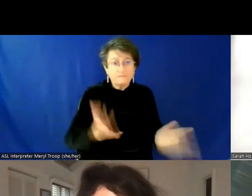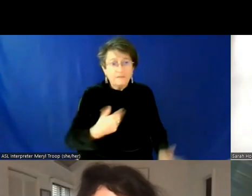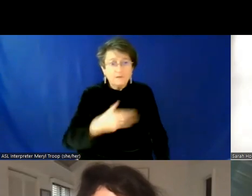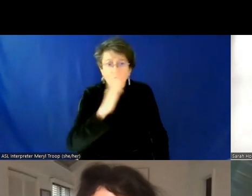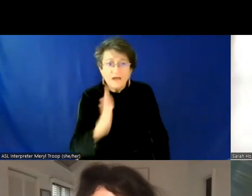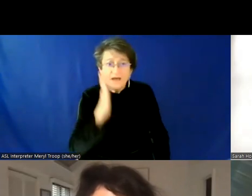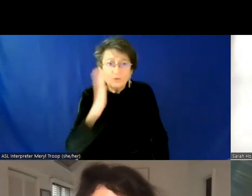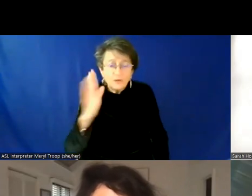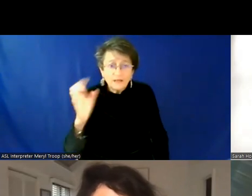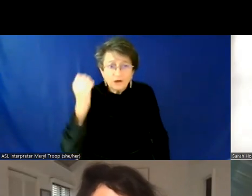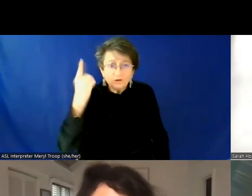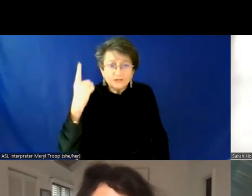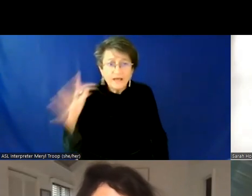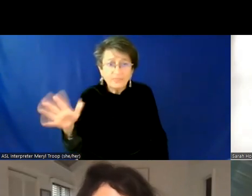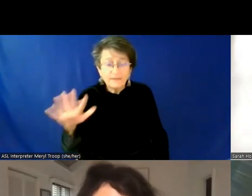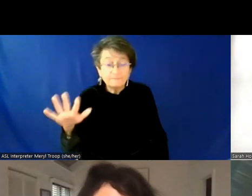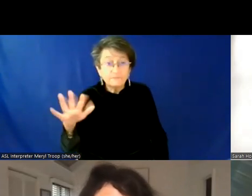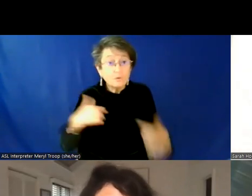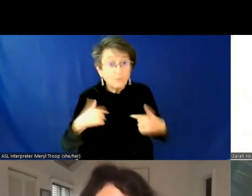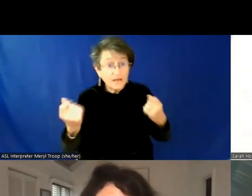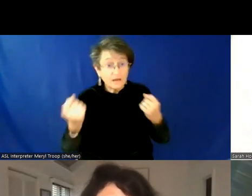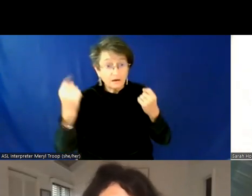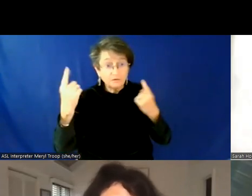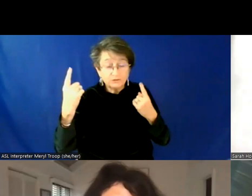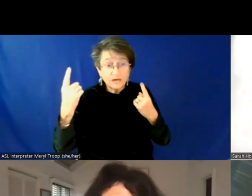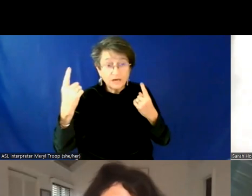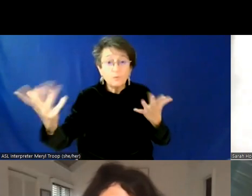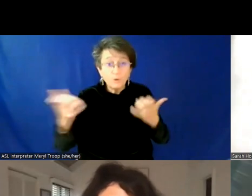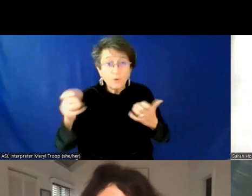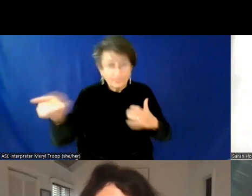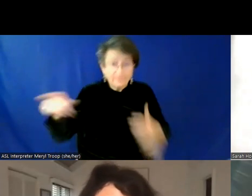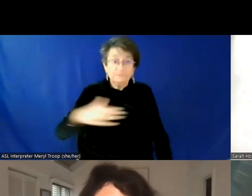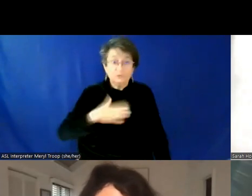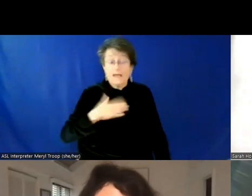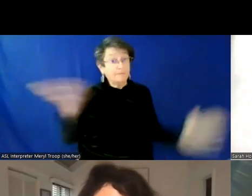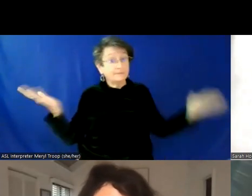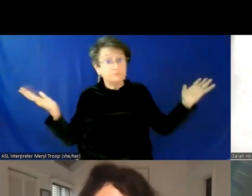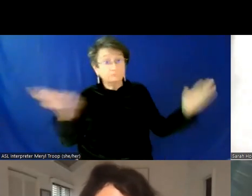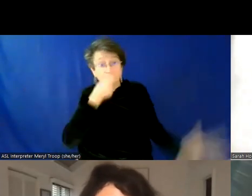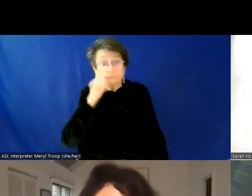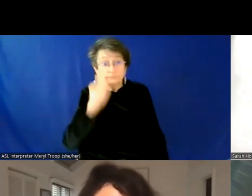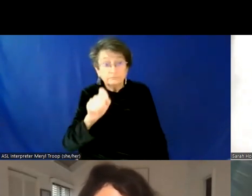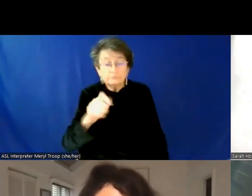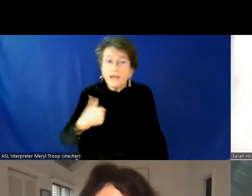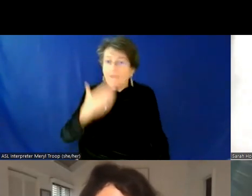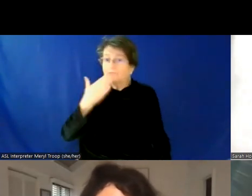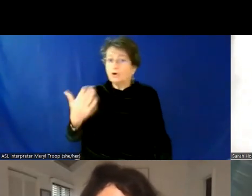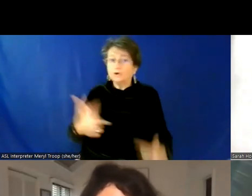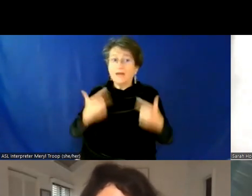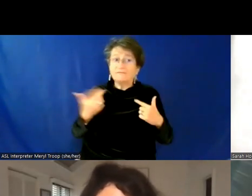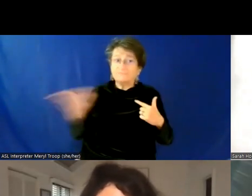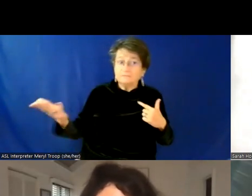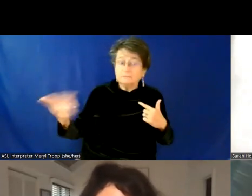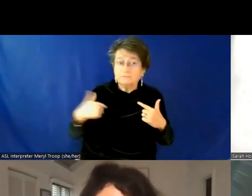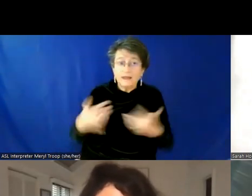Uh, and yet we can still understand that we want that other person to be happy, right? To have a good life. Uh, and so,